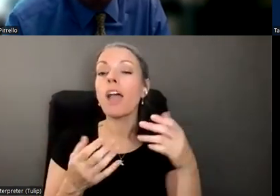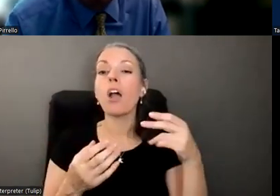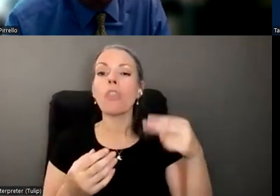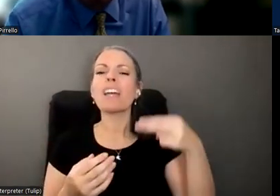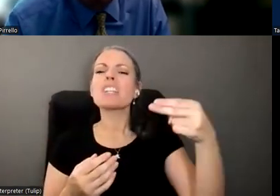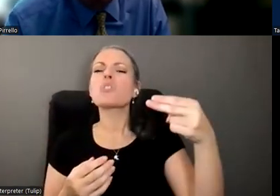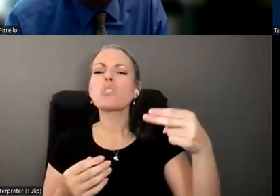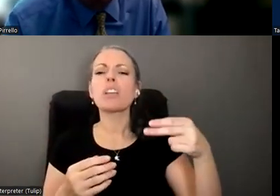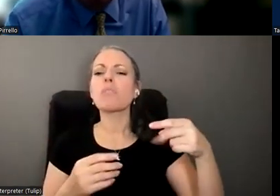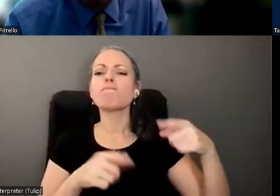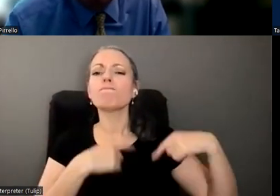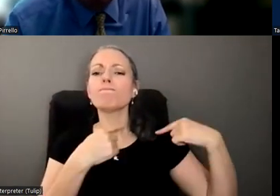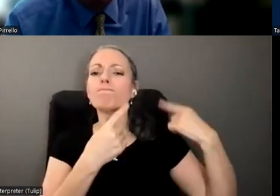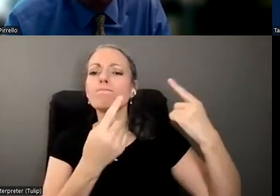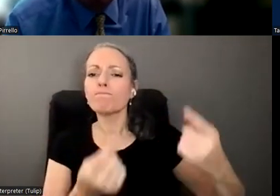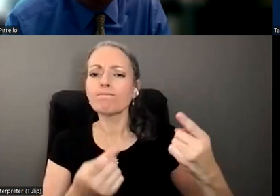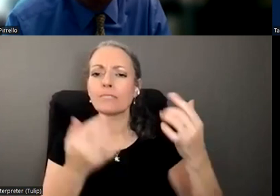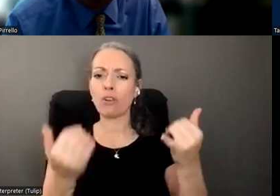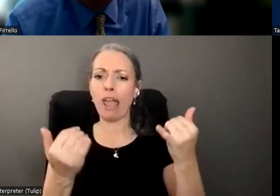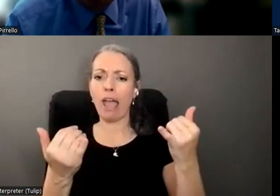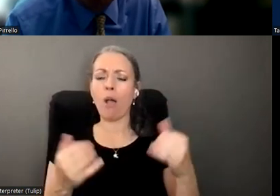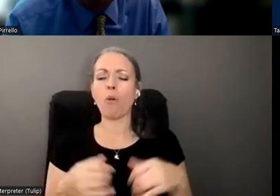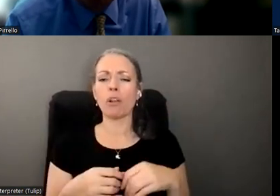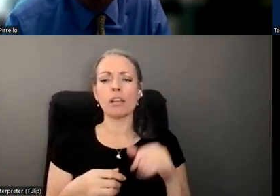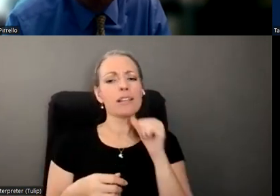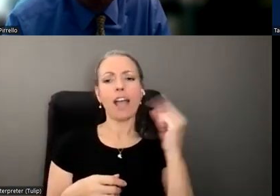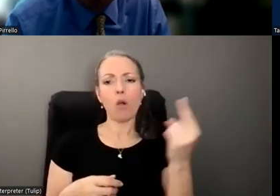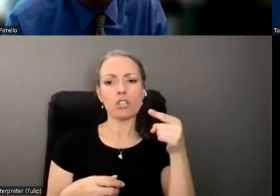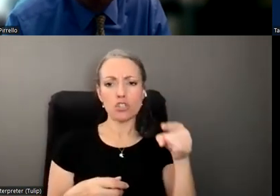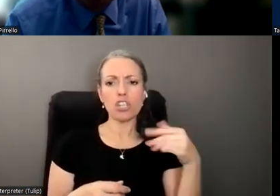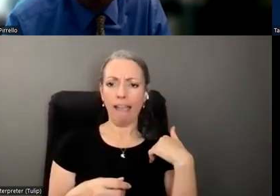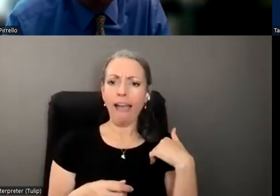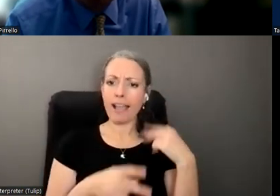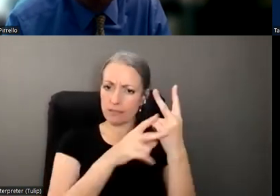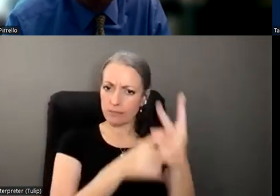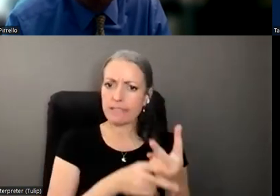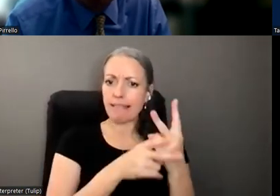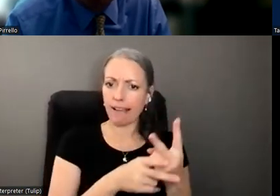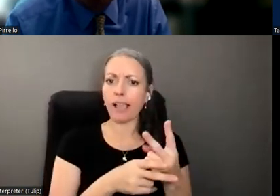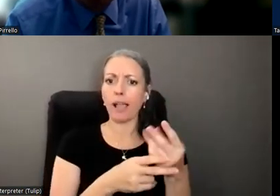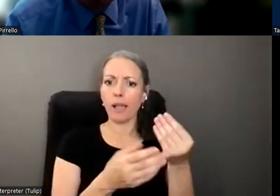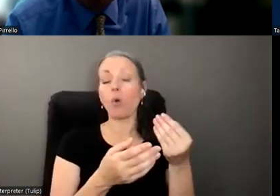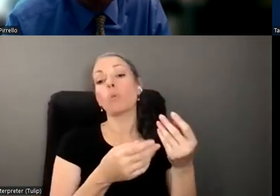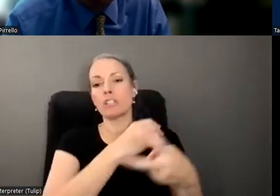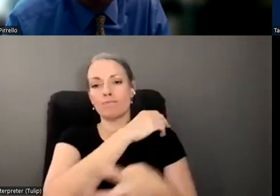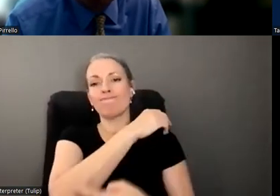going on, because it's not always just because she has been taking money, it's a period, let's assume the daughter has been